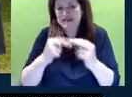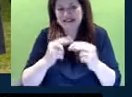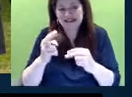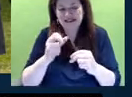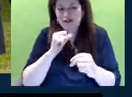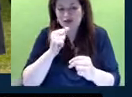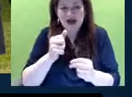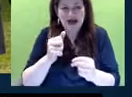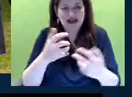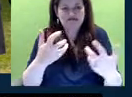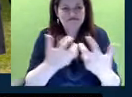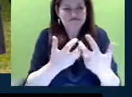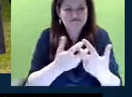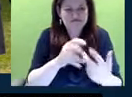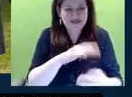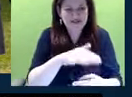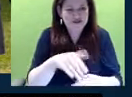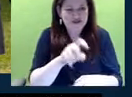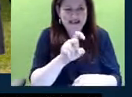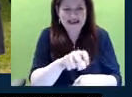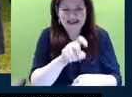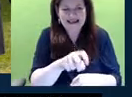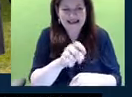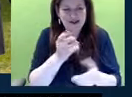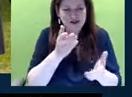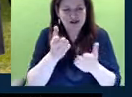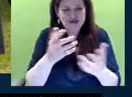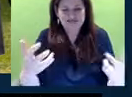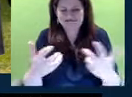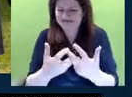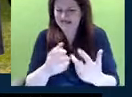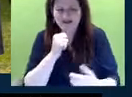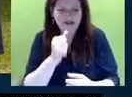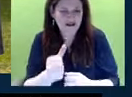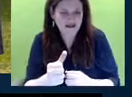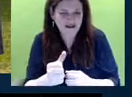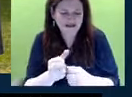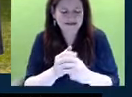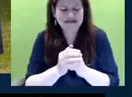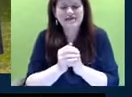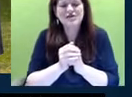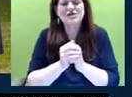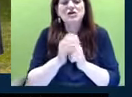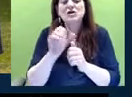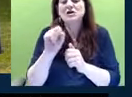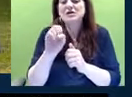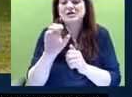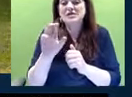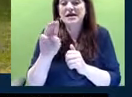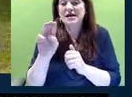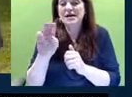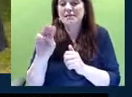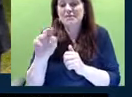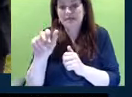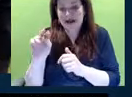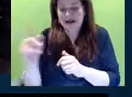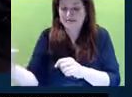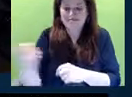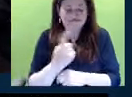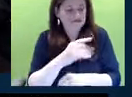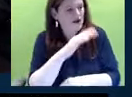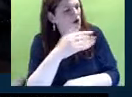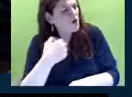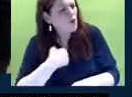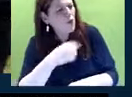serving the children that needed these, the help the most. And so Secretary Manning came to me and she said, we need to